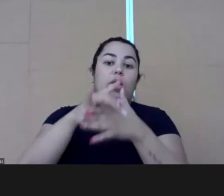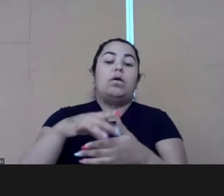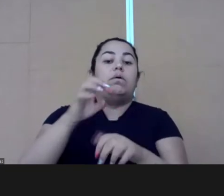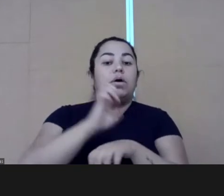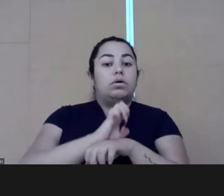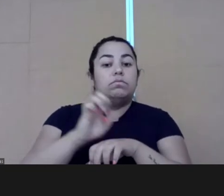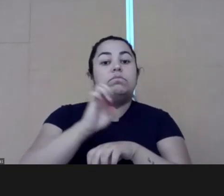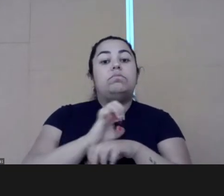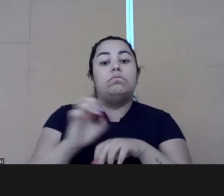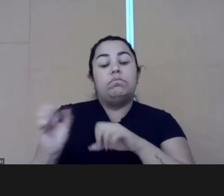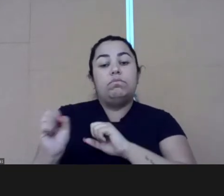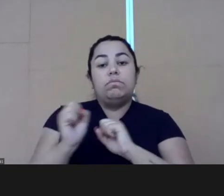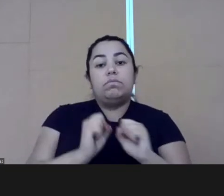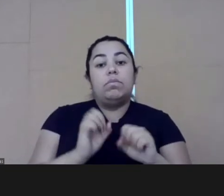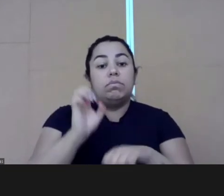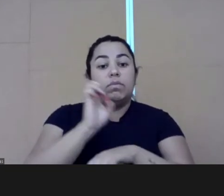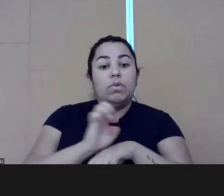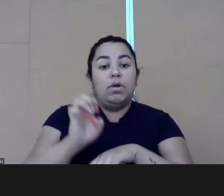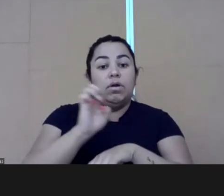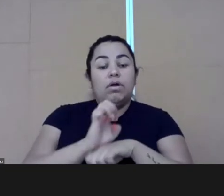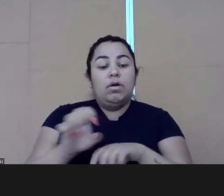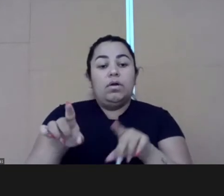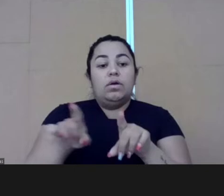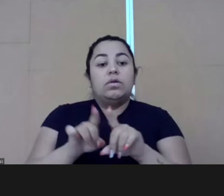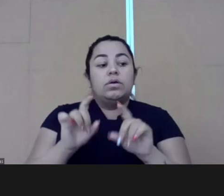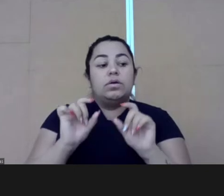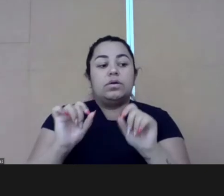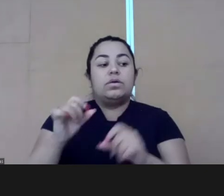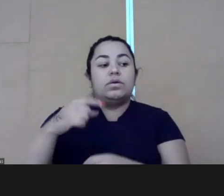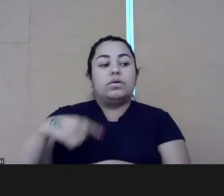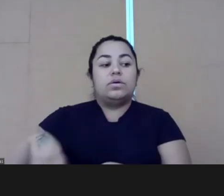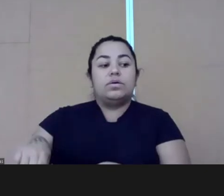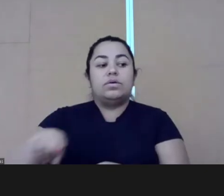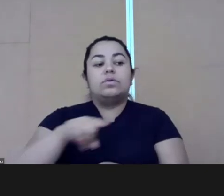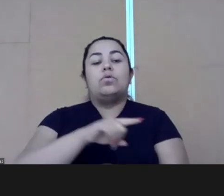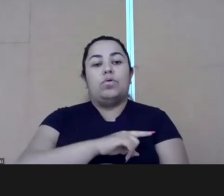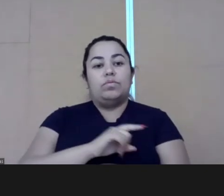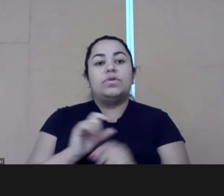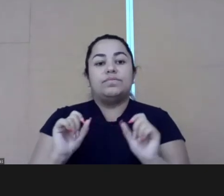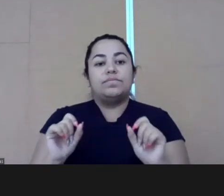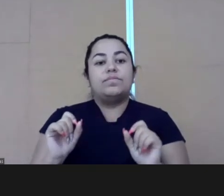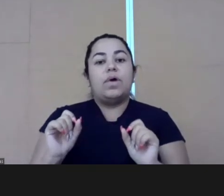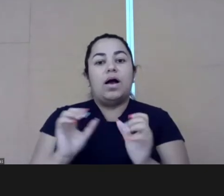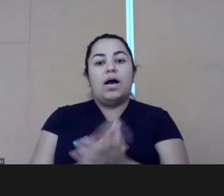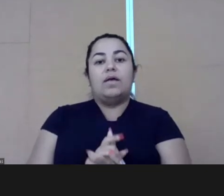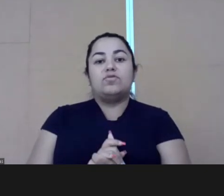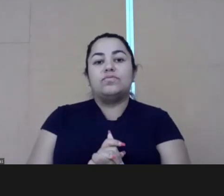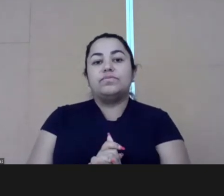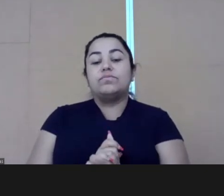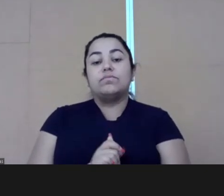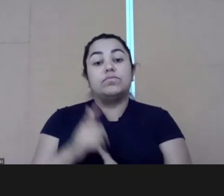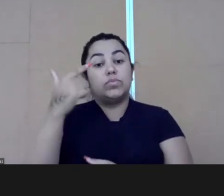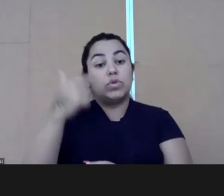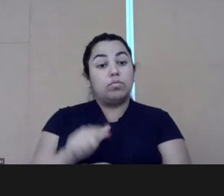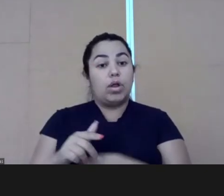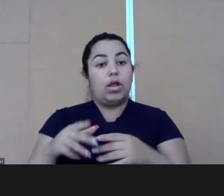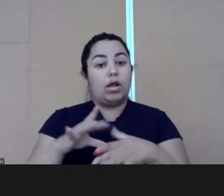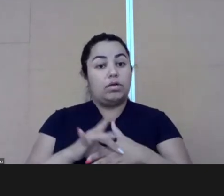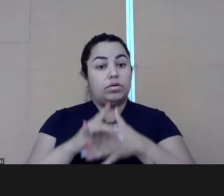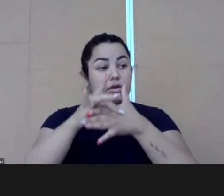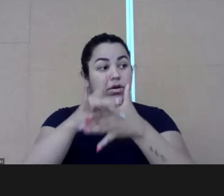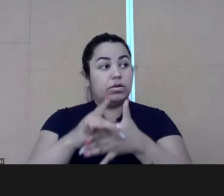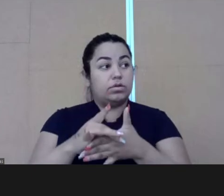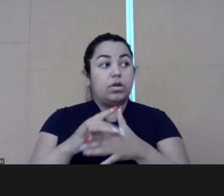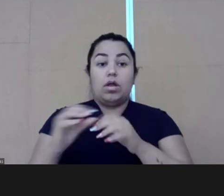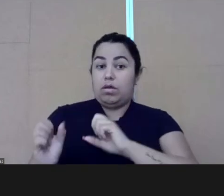of our document that the government should be a good employer. So to provide the necessary